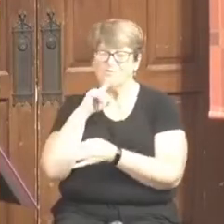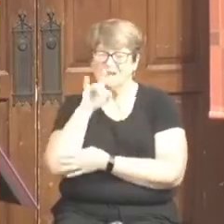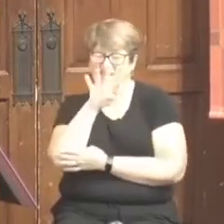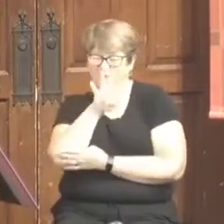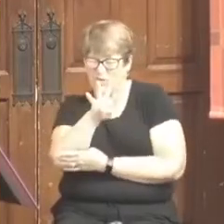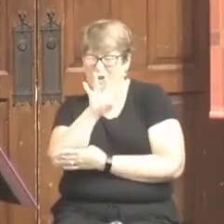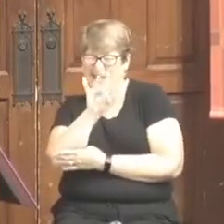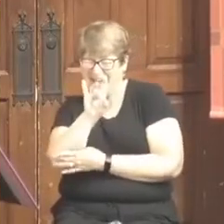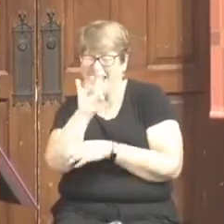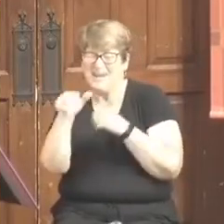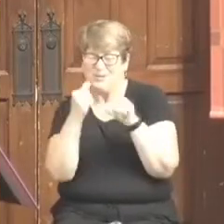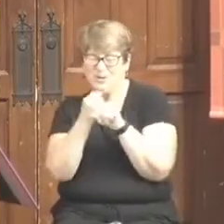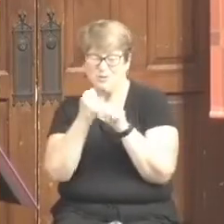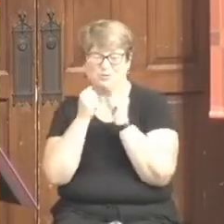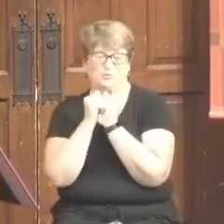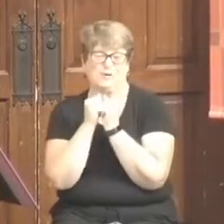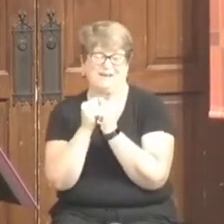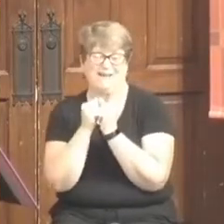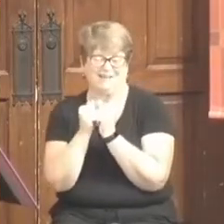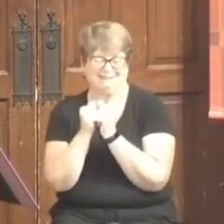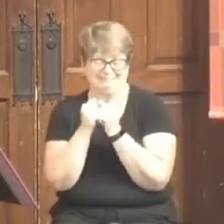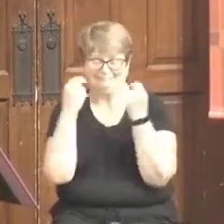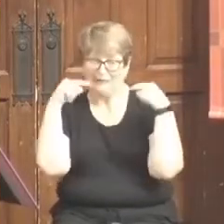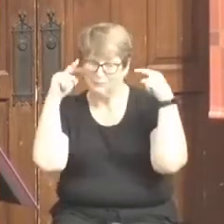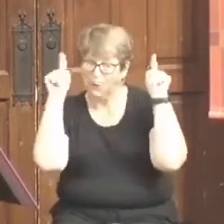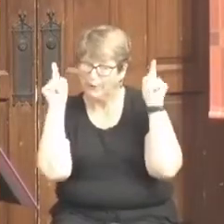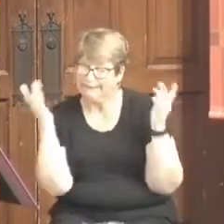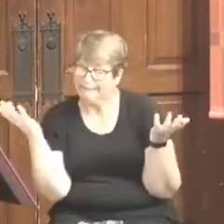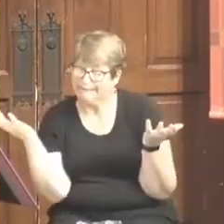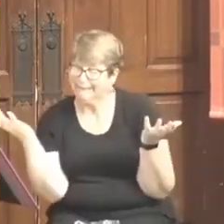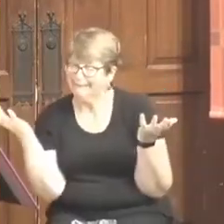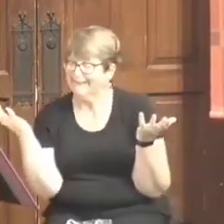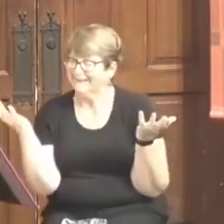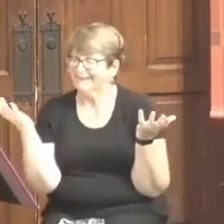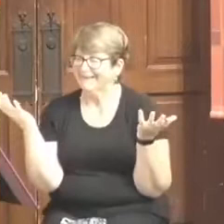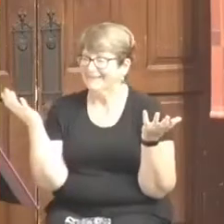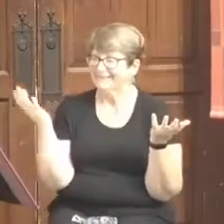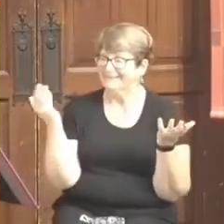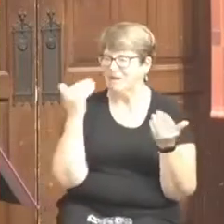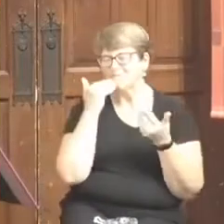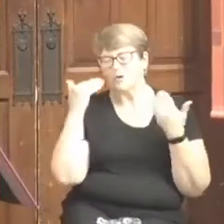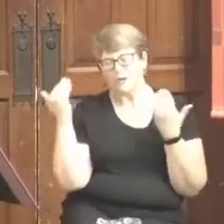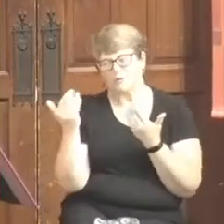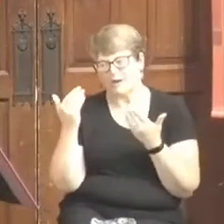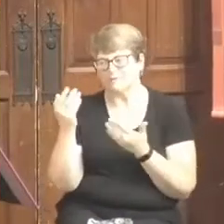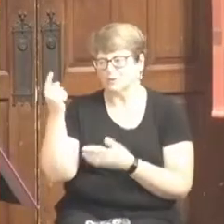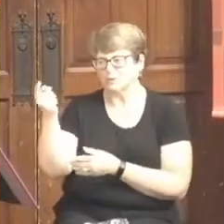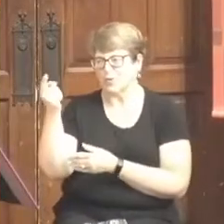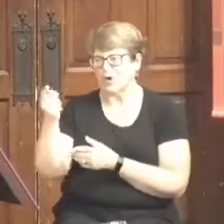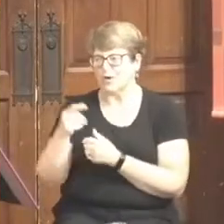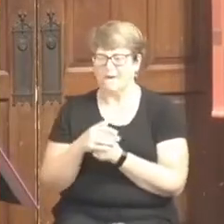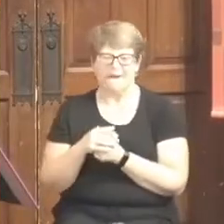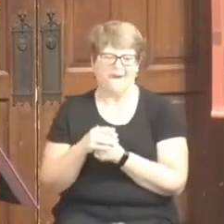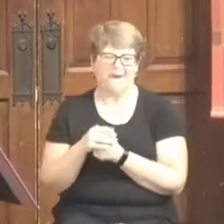years. So it seems to be working. And just so grateful for her support.